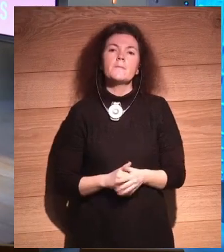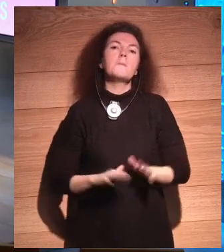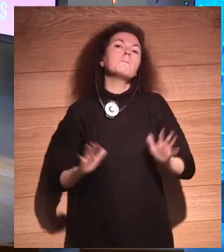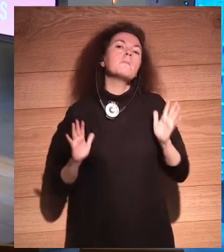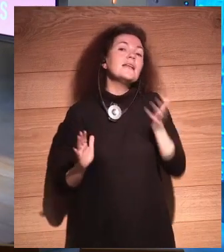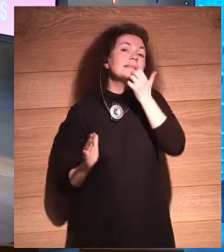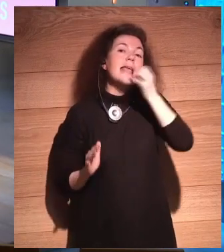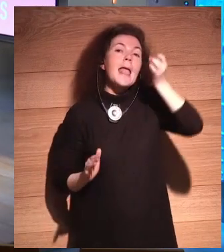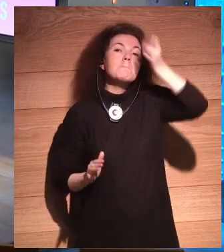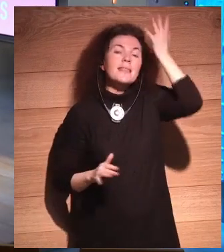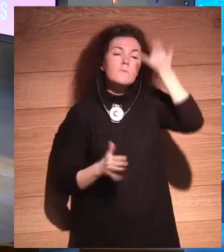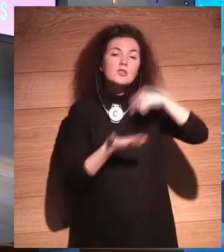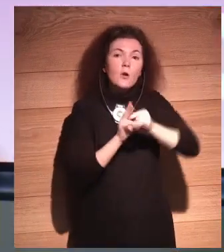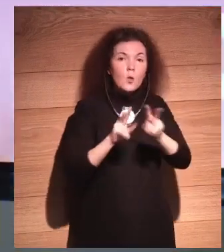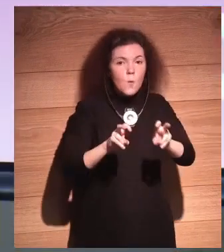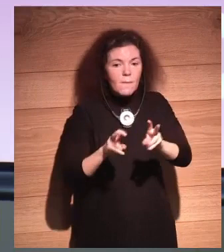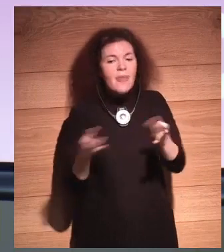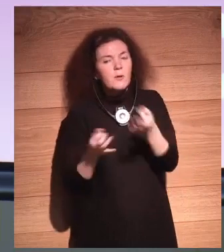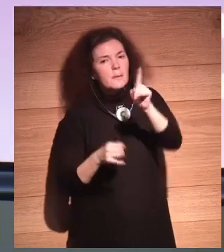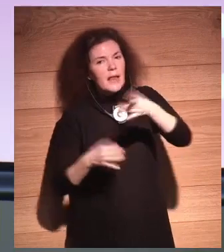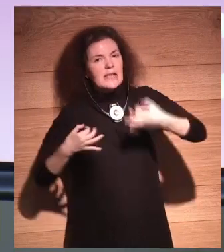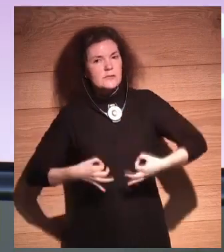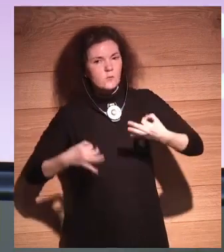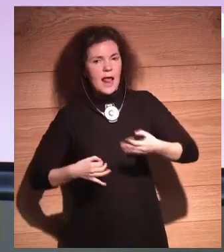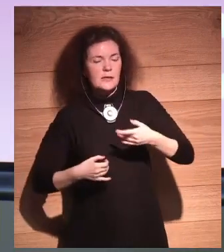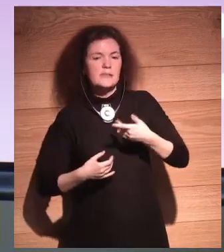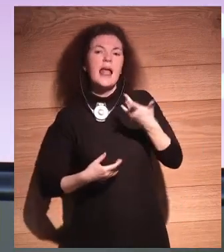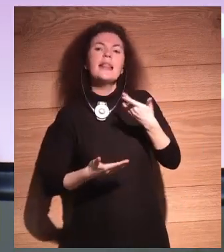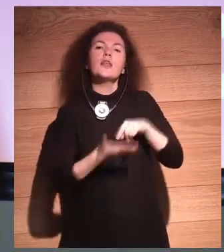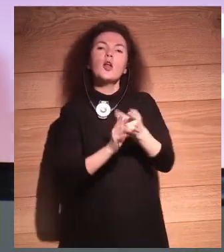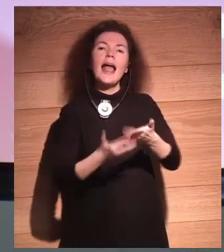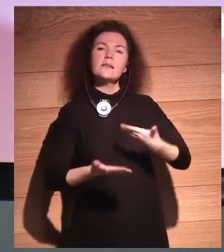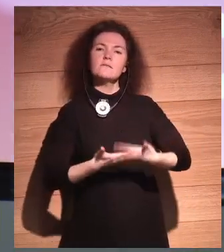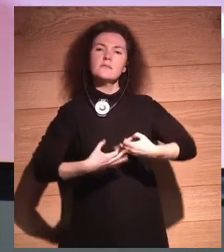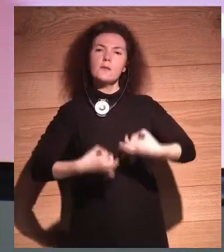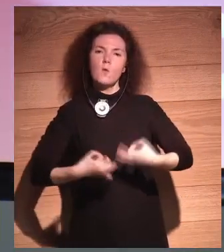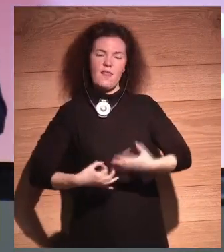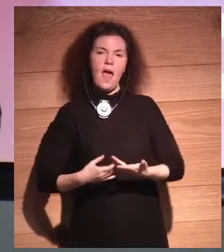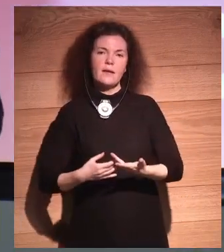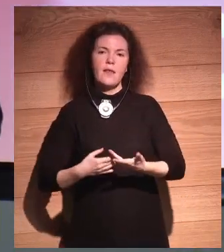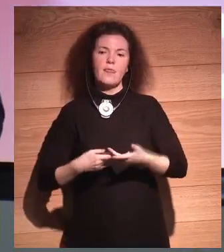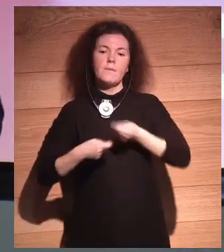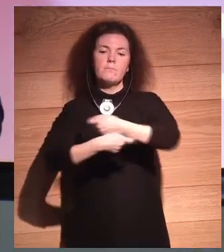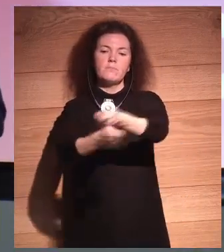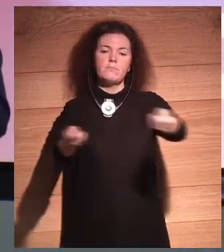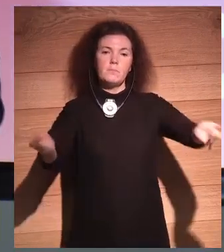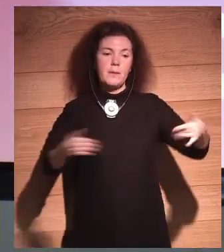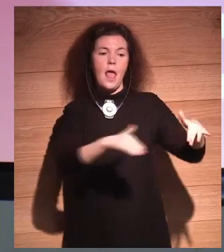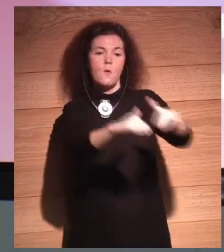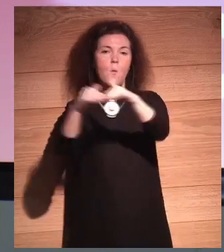technologies, we also have to make sure they are both safe, safe, equally distributed, available to everyone,